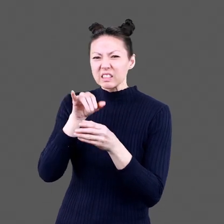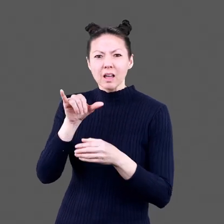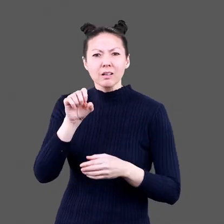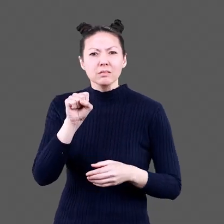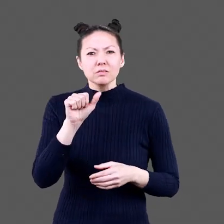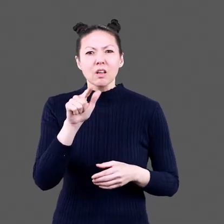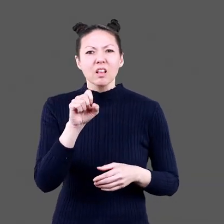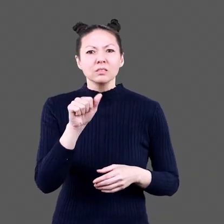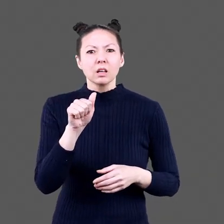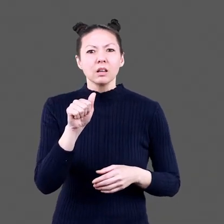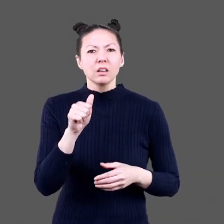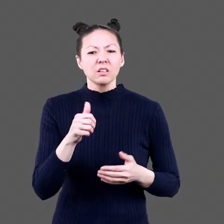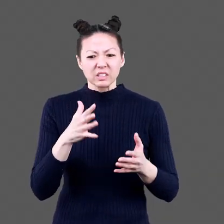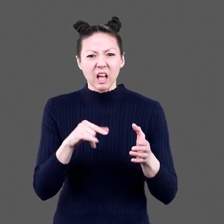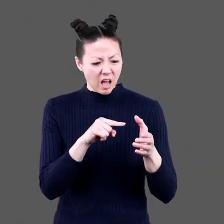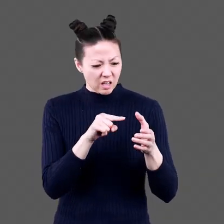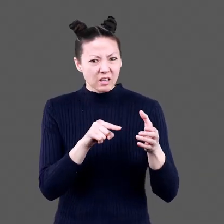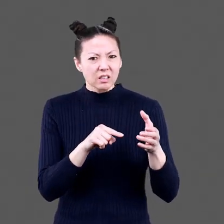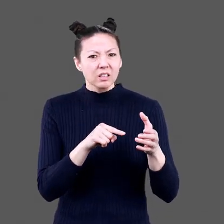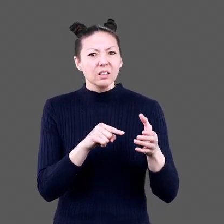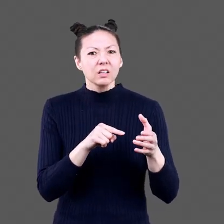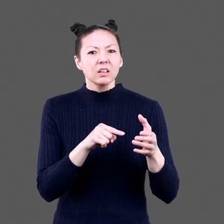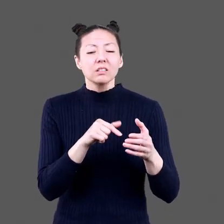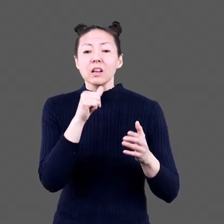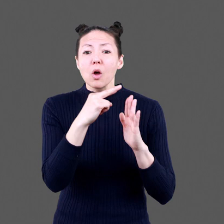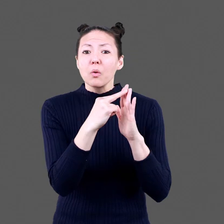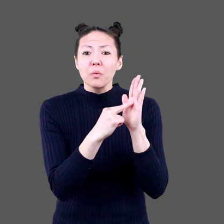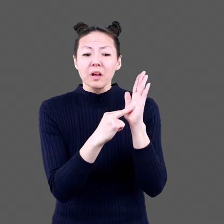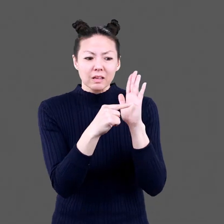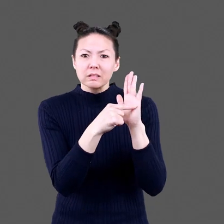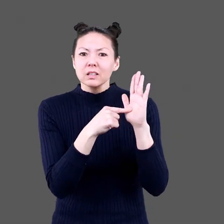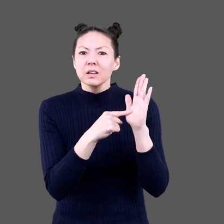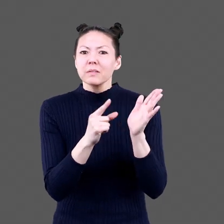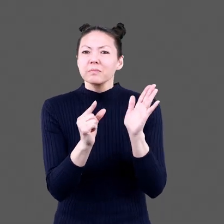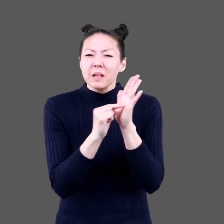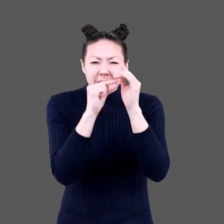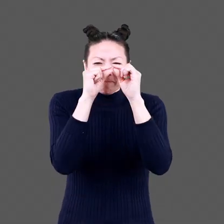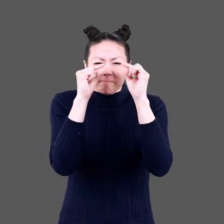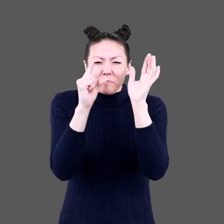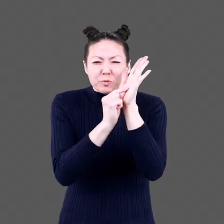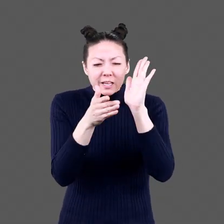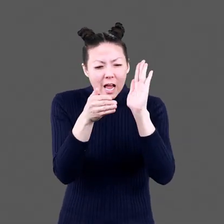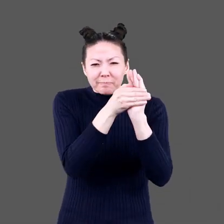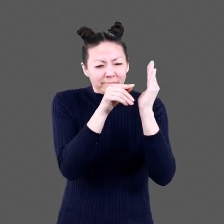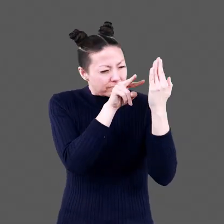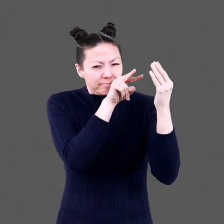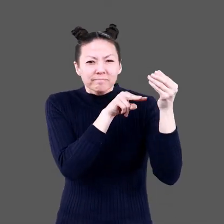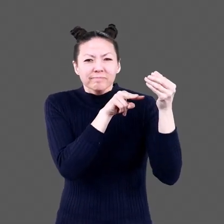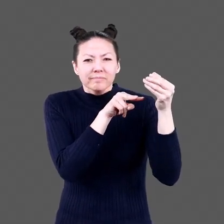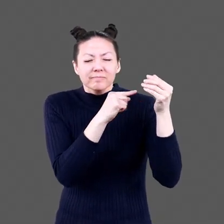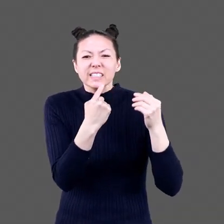things in the salsa? You didn't read the fine print?